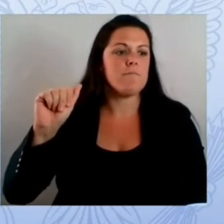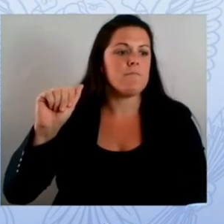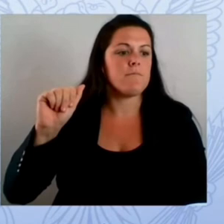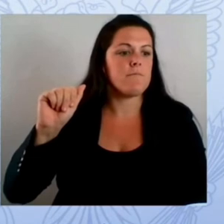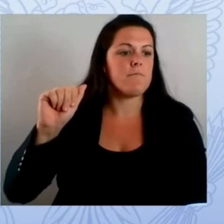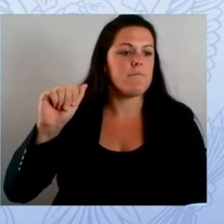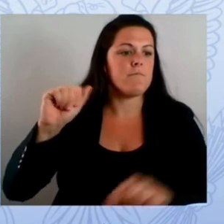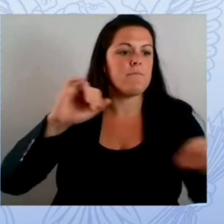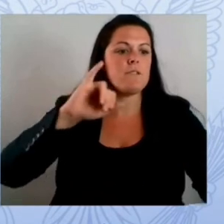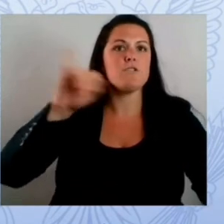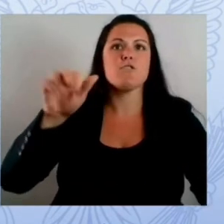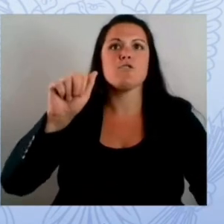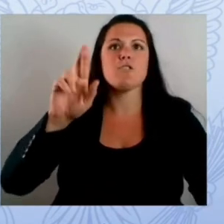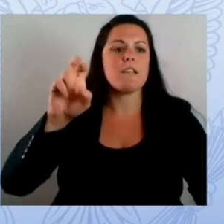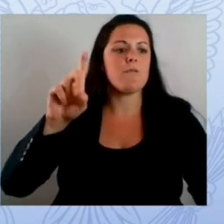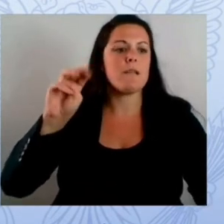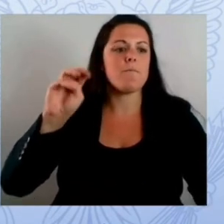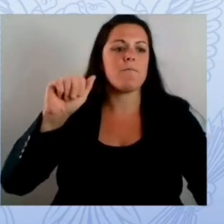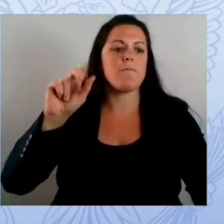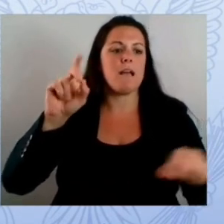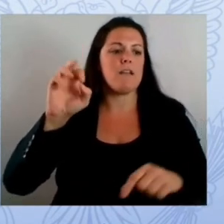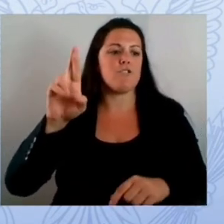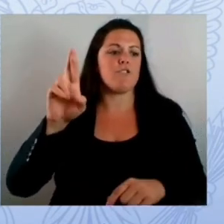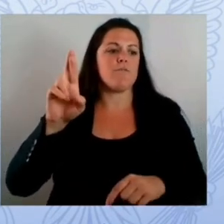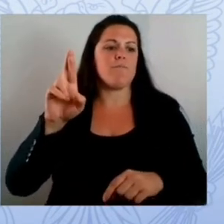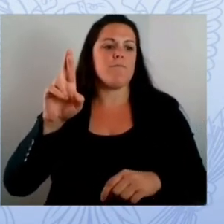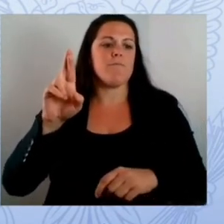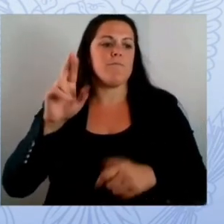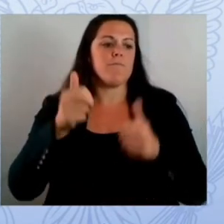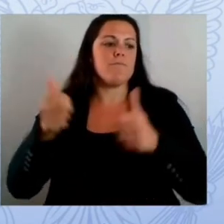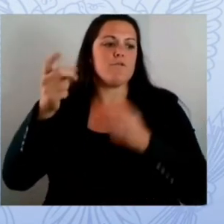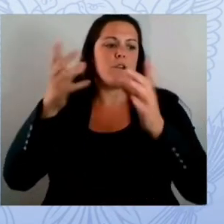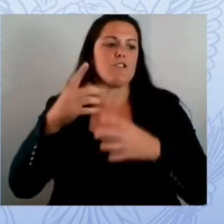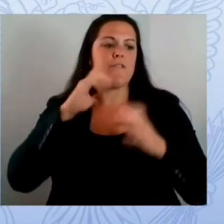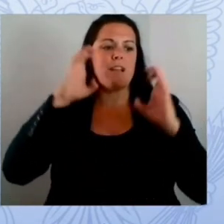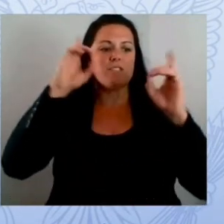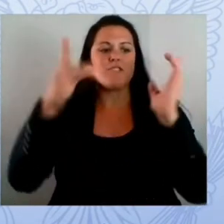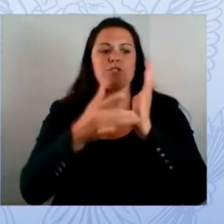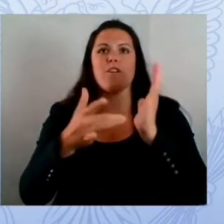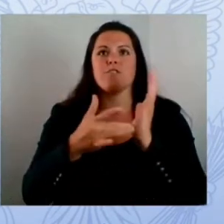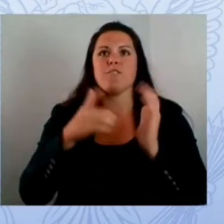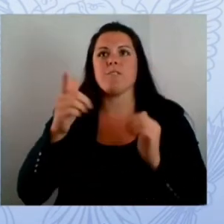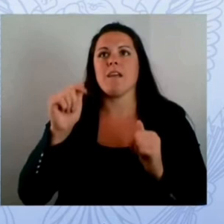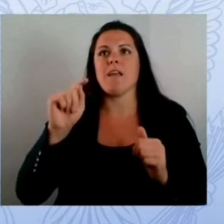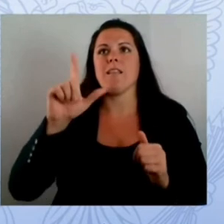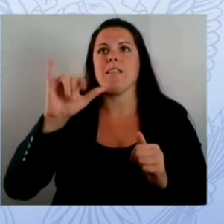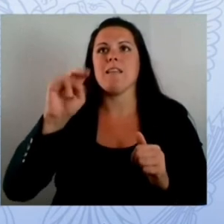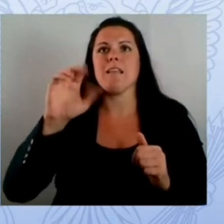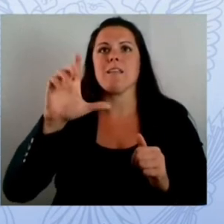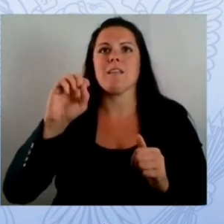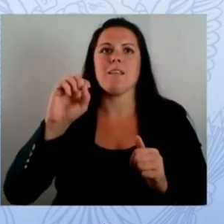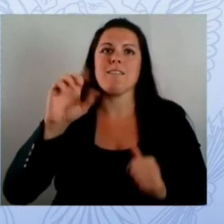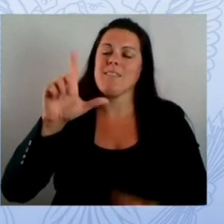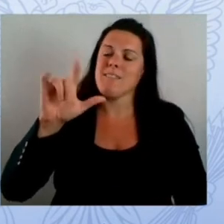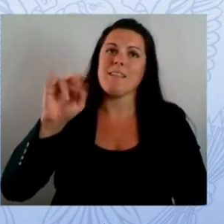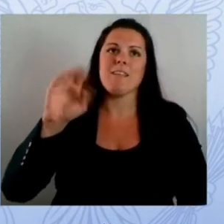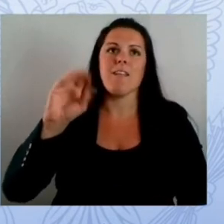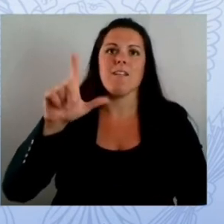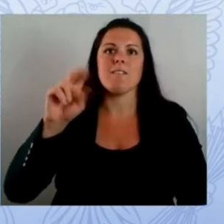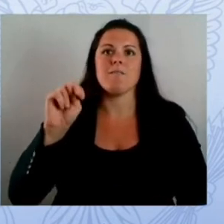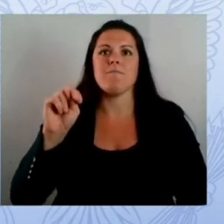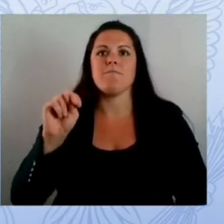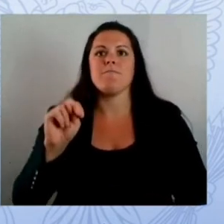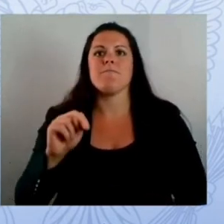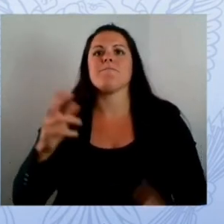and for in the the run of the play here today for putting me last uh because doing so is fantastic um it is my